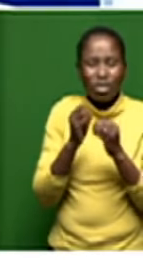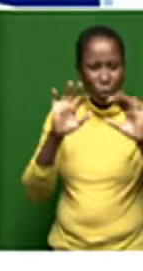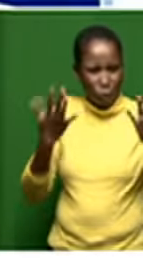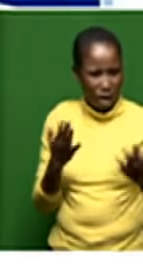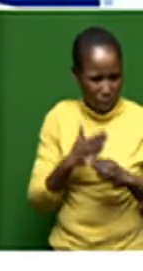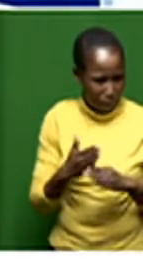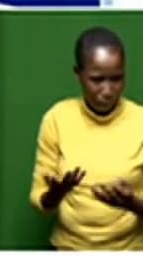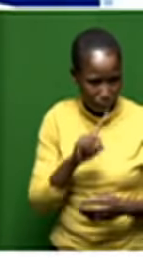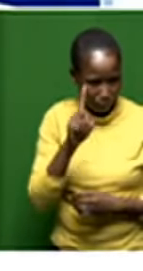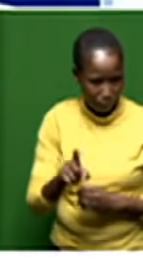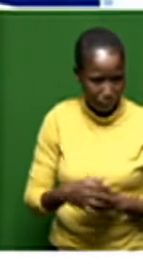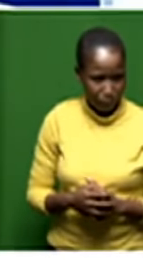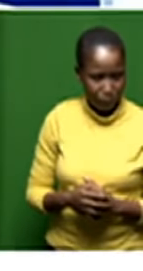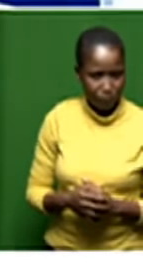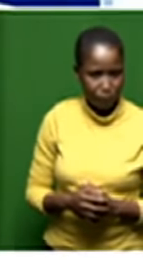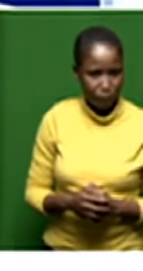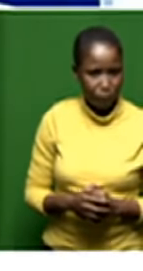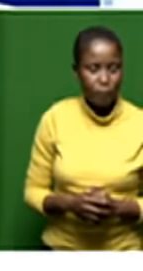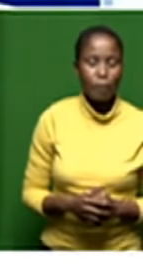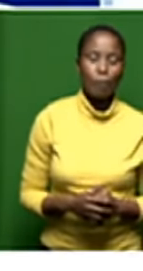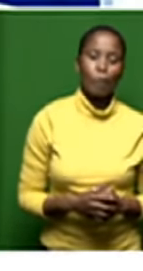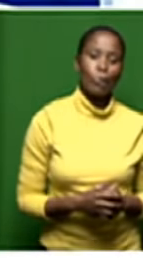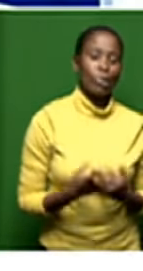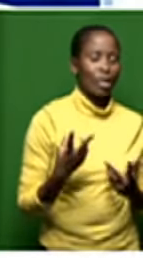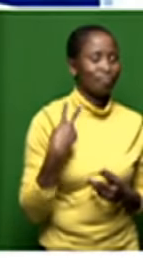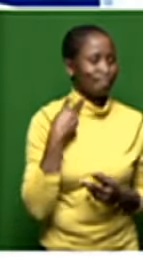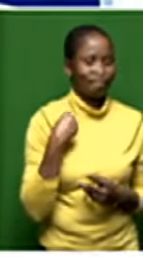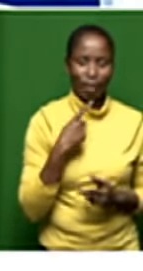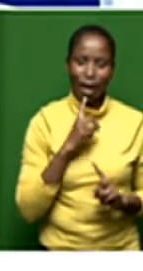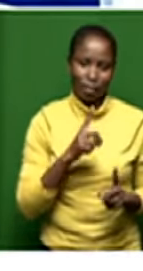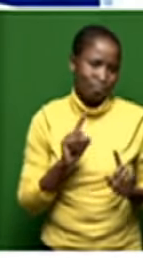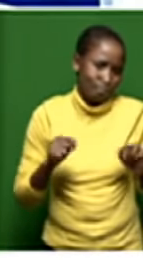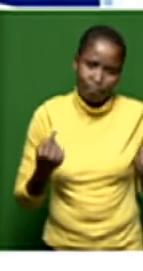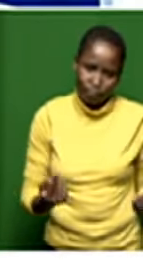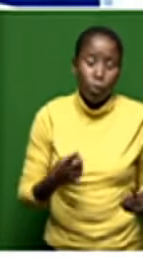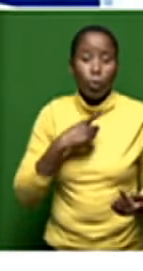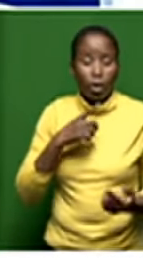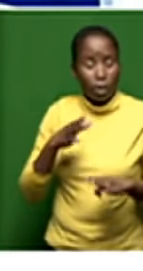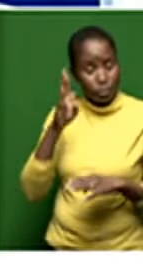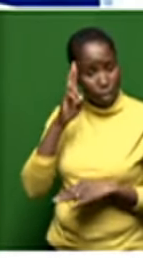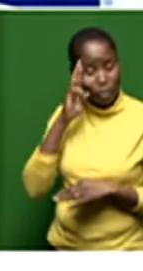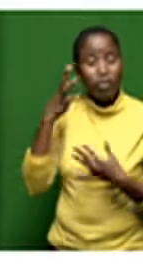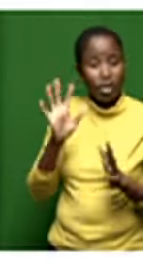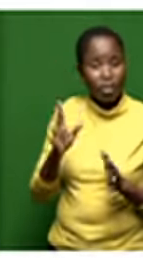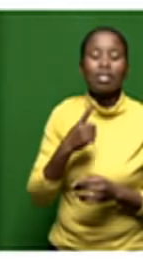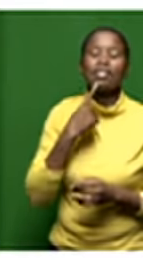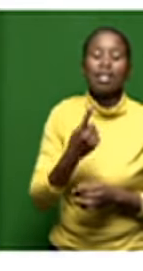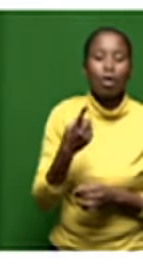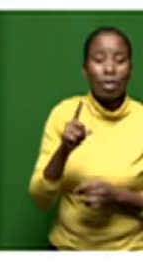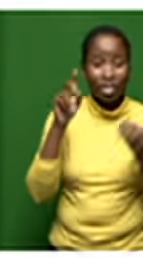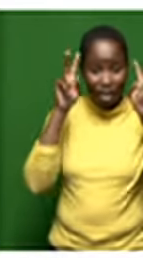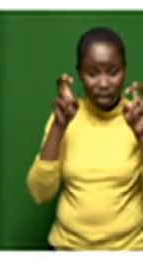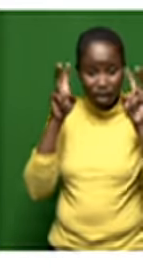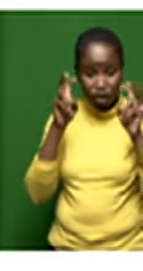um unfortunately i'm unable to answer that remember i said from the beginning the issue of the consortium